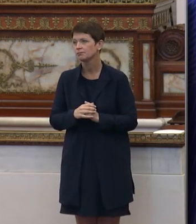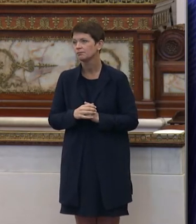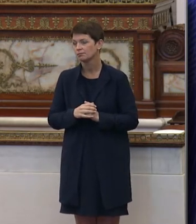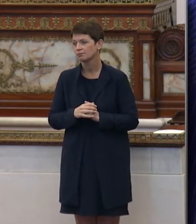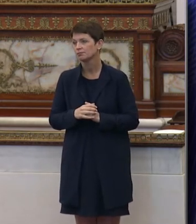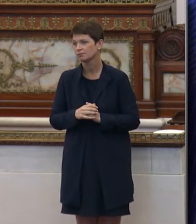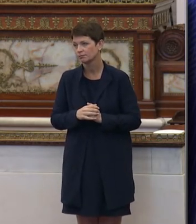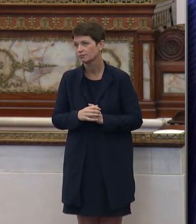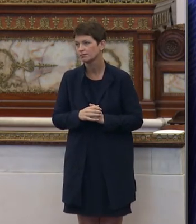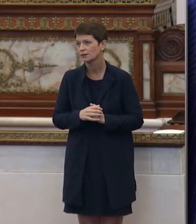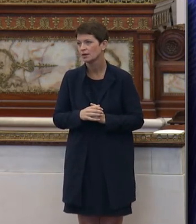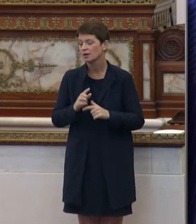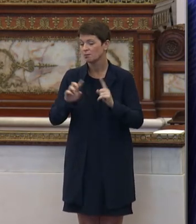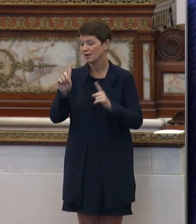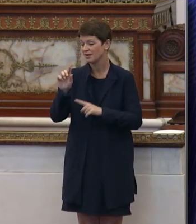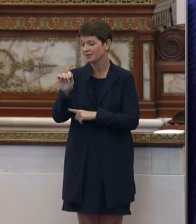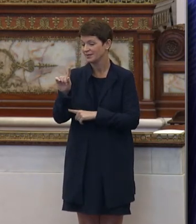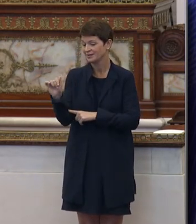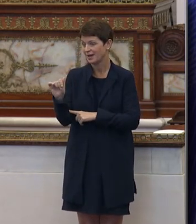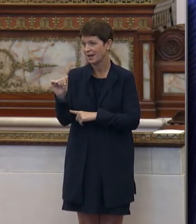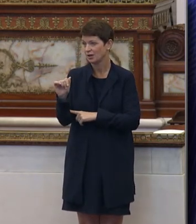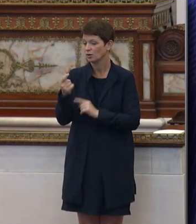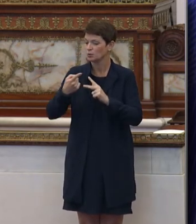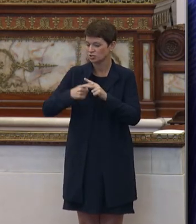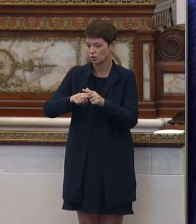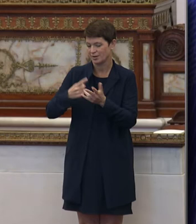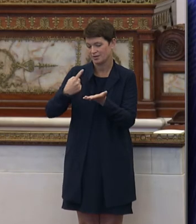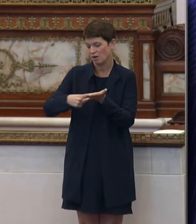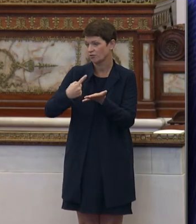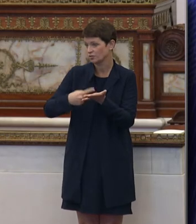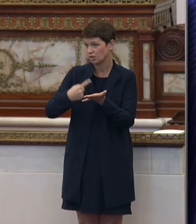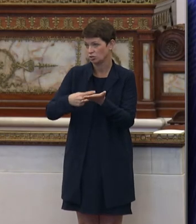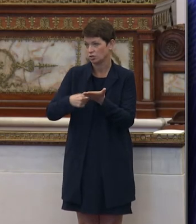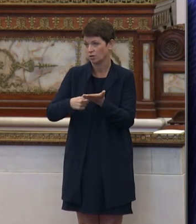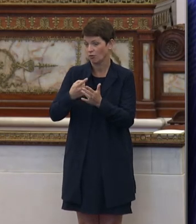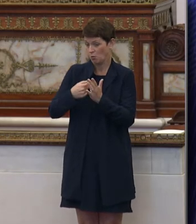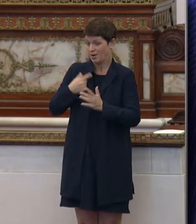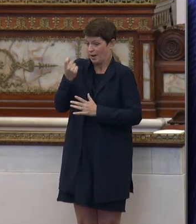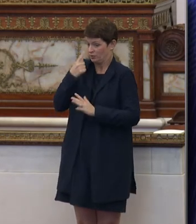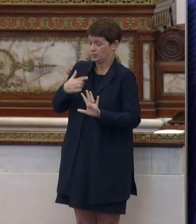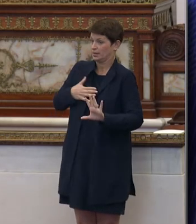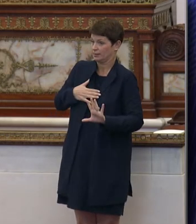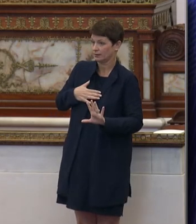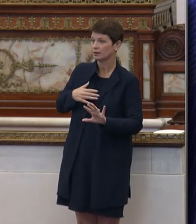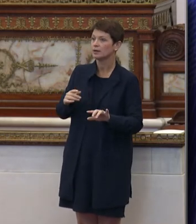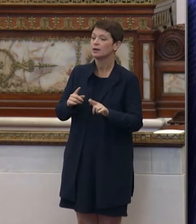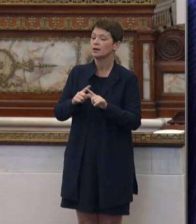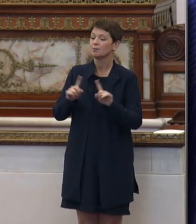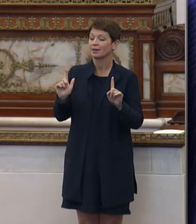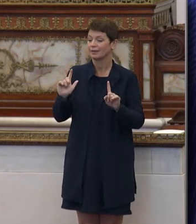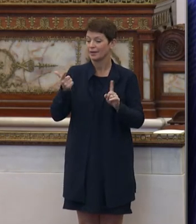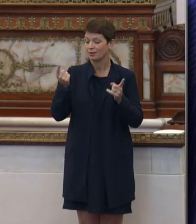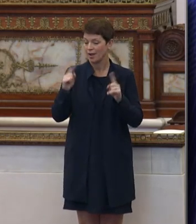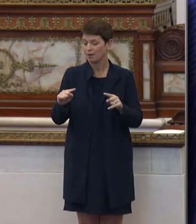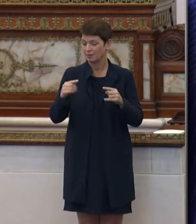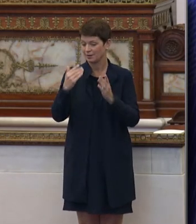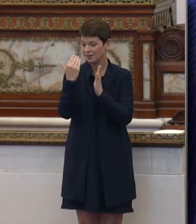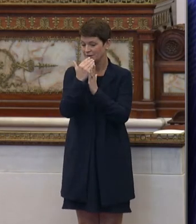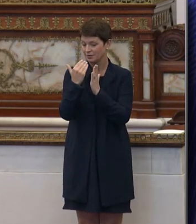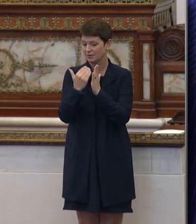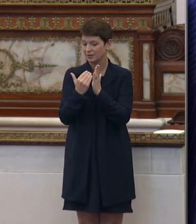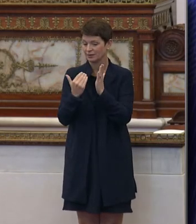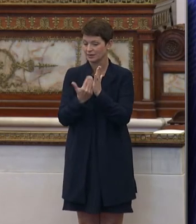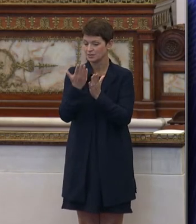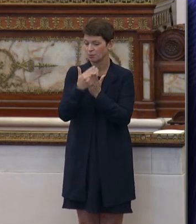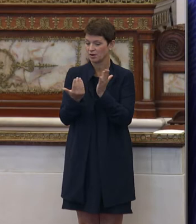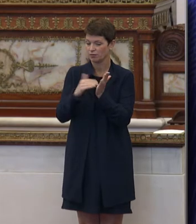certainly the data was a beginning starting conversation point is my understanding. But then the list that was part of